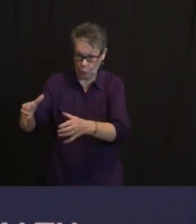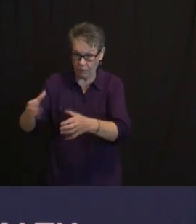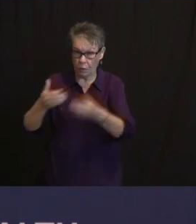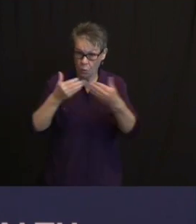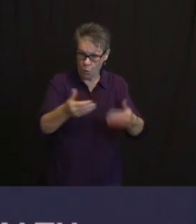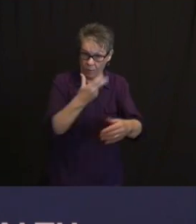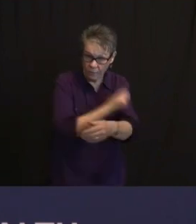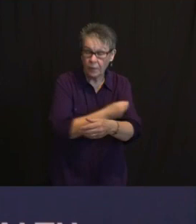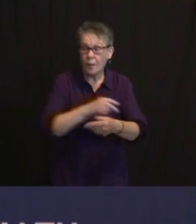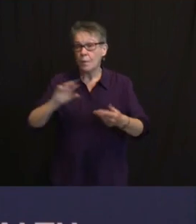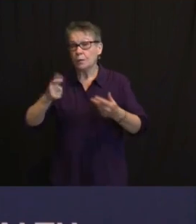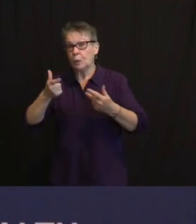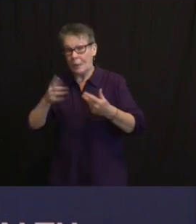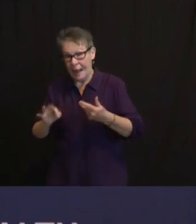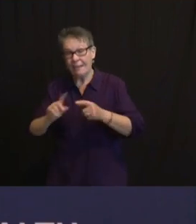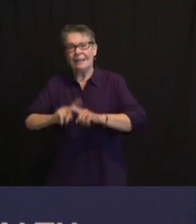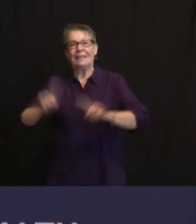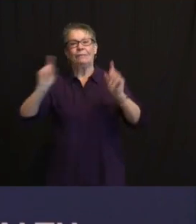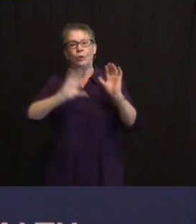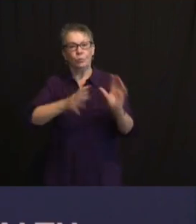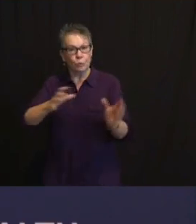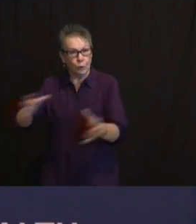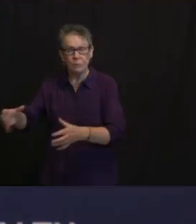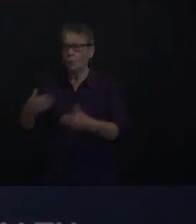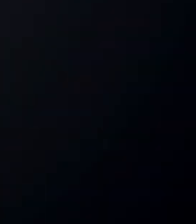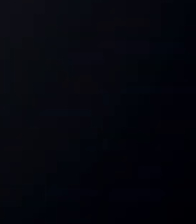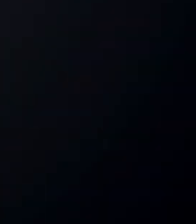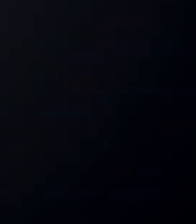WHAT YOU'VE BEEN DOING, FOLKS. STAY STRONG. GOD BLESS.